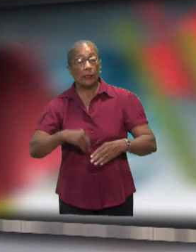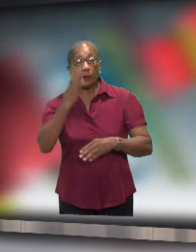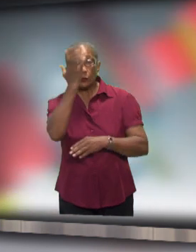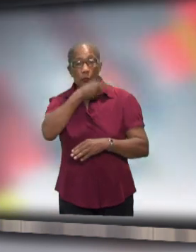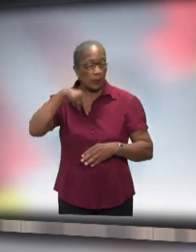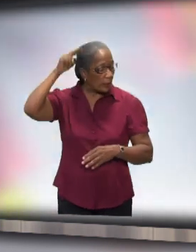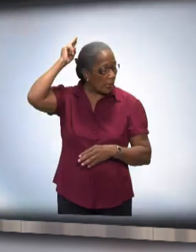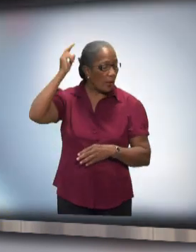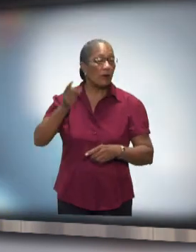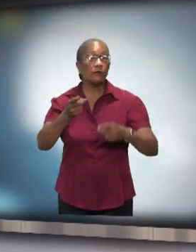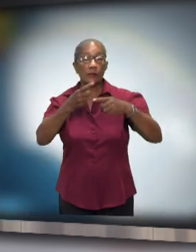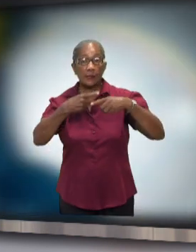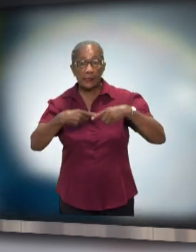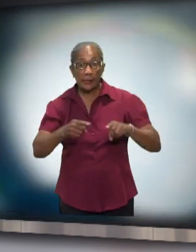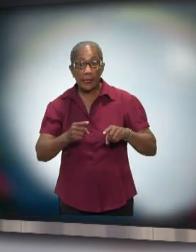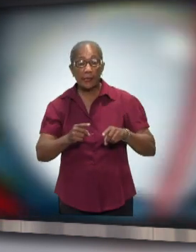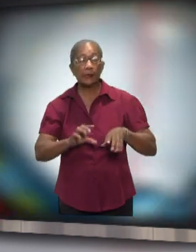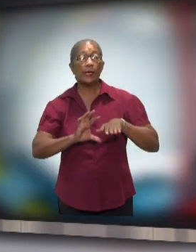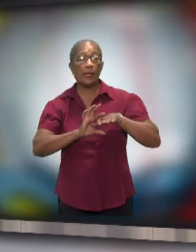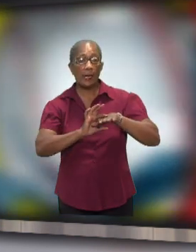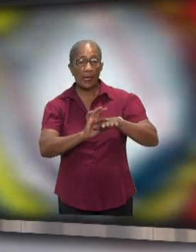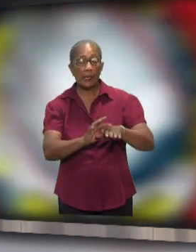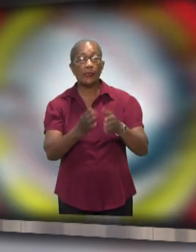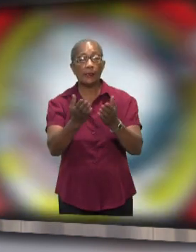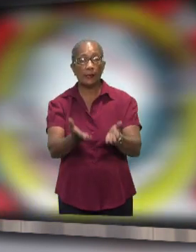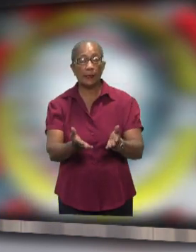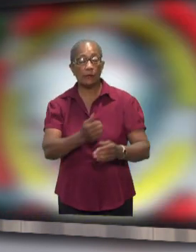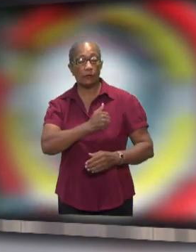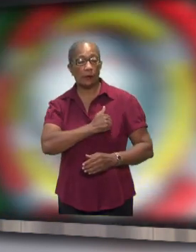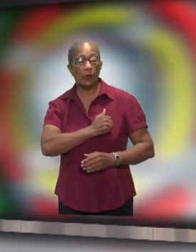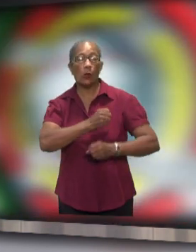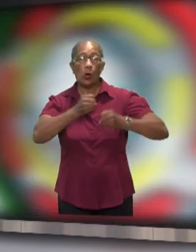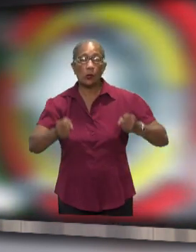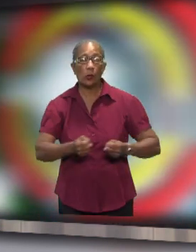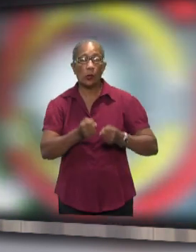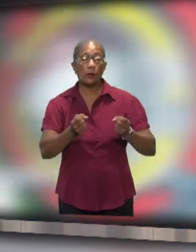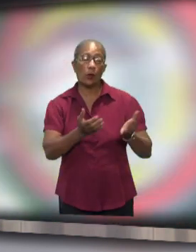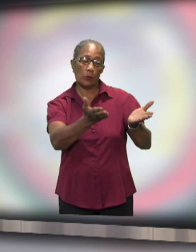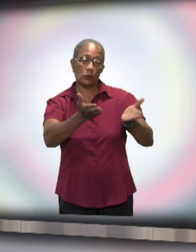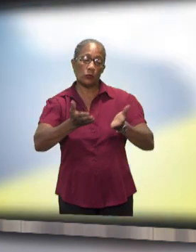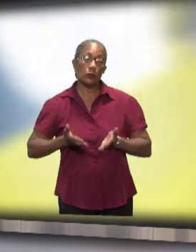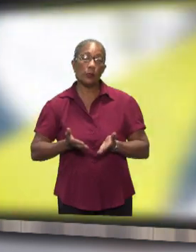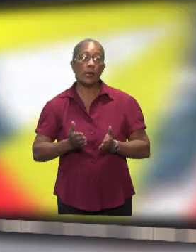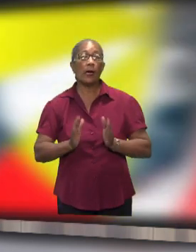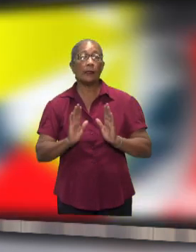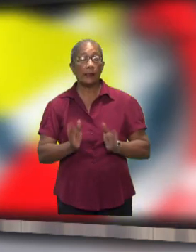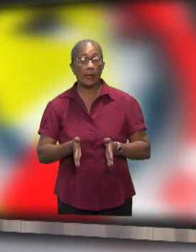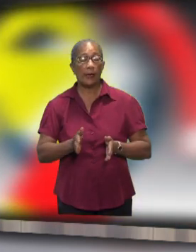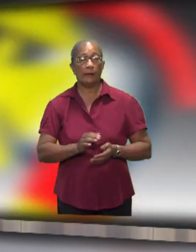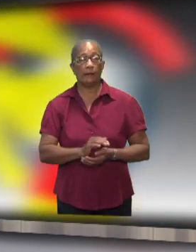Meanwhile, Suriname has welcomed several visiting prominent executives from defense organizations.